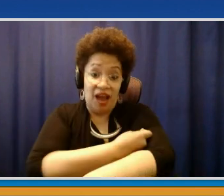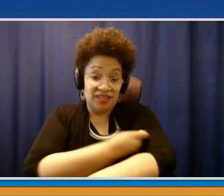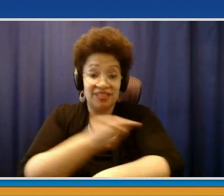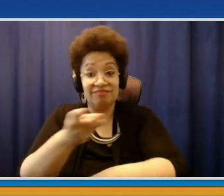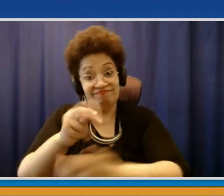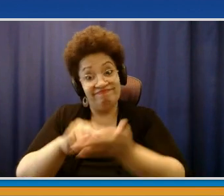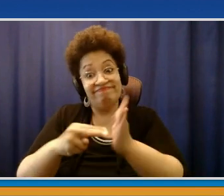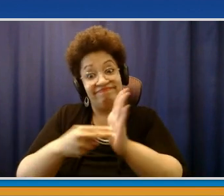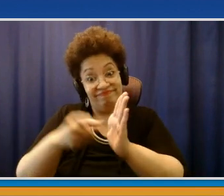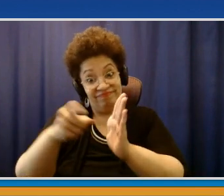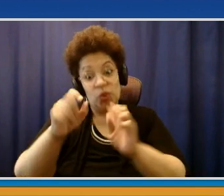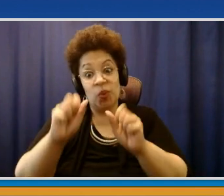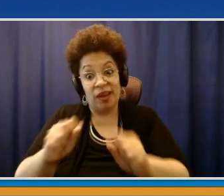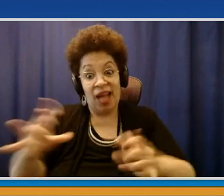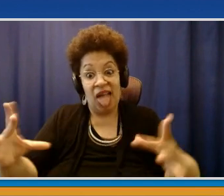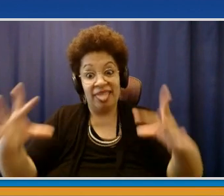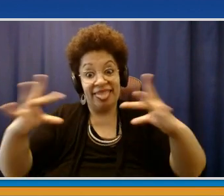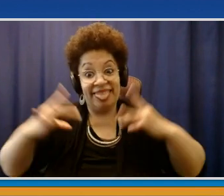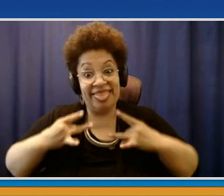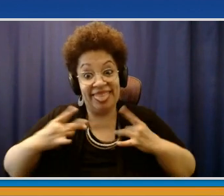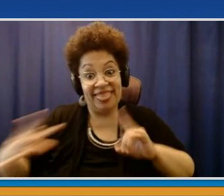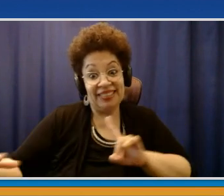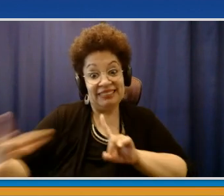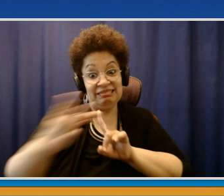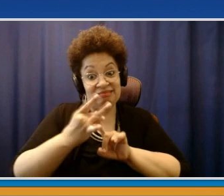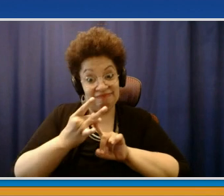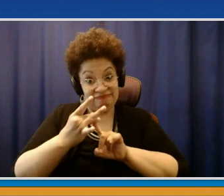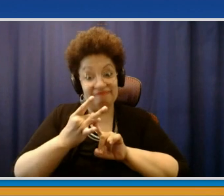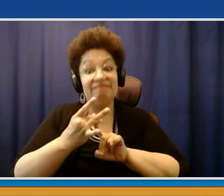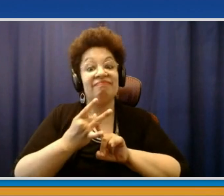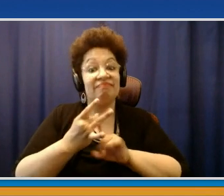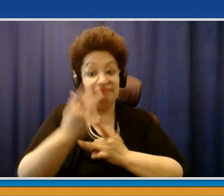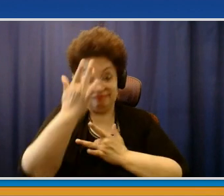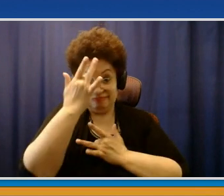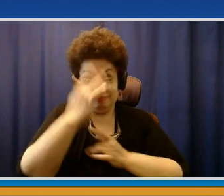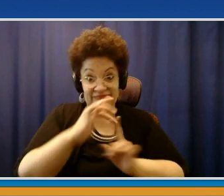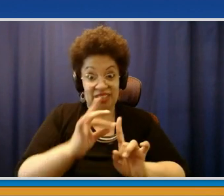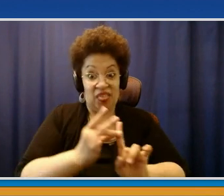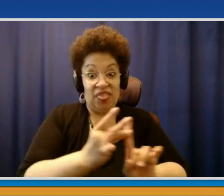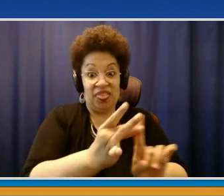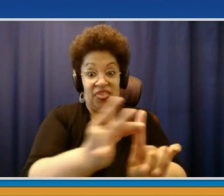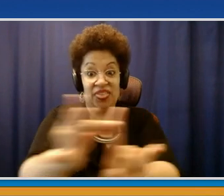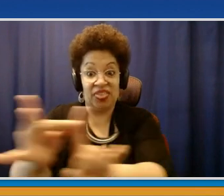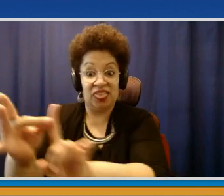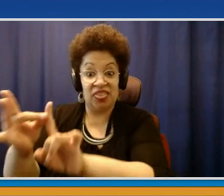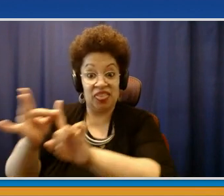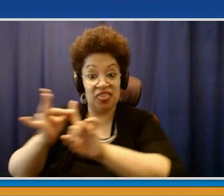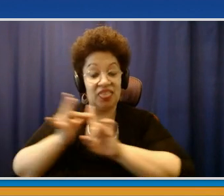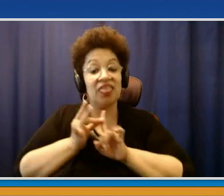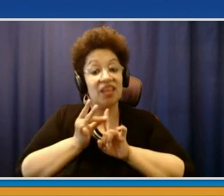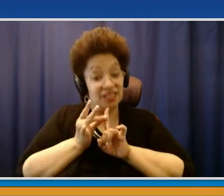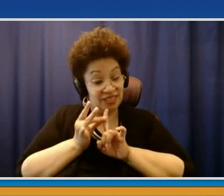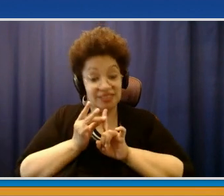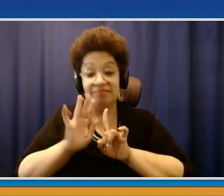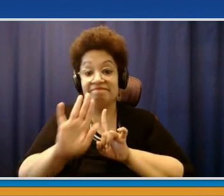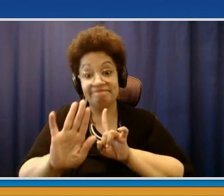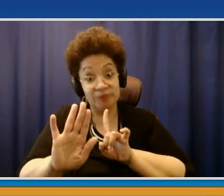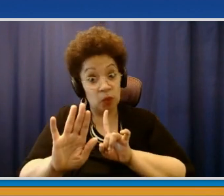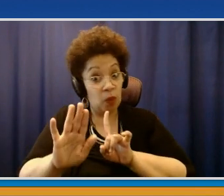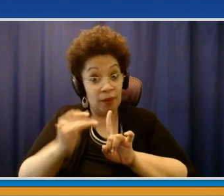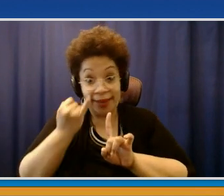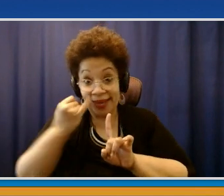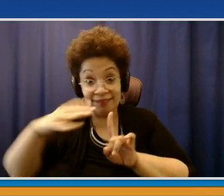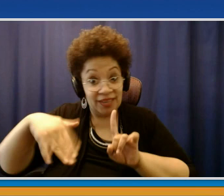disease and you're subject to getting the disease and transferring it to other people. And even though the vaccines are highly efficacious, they're not